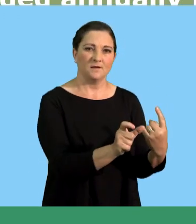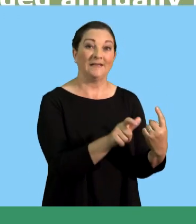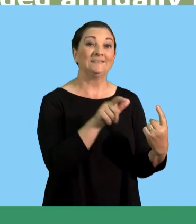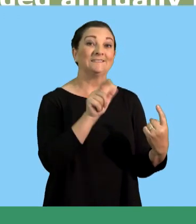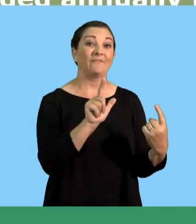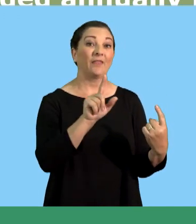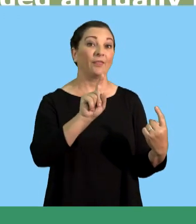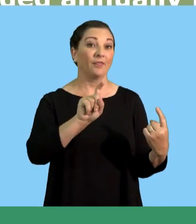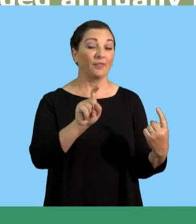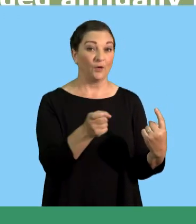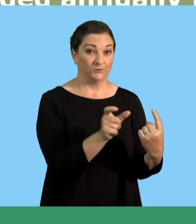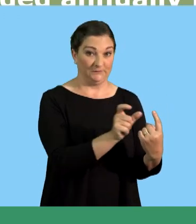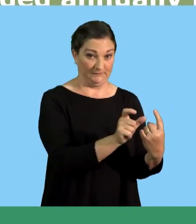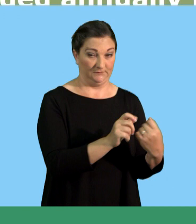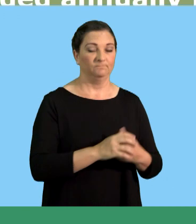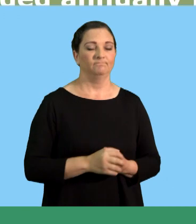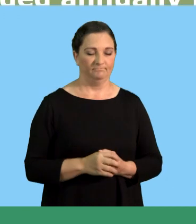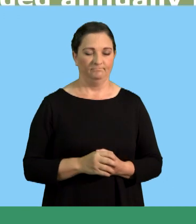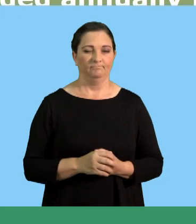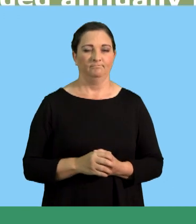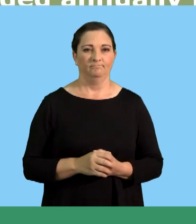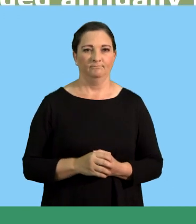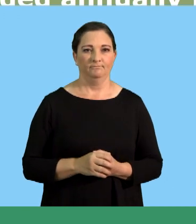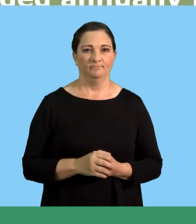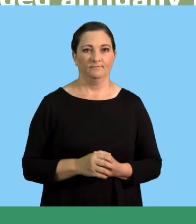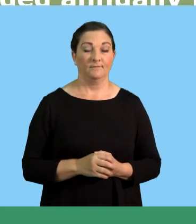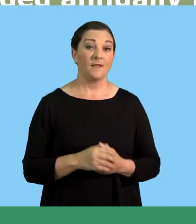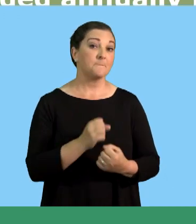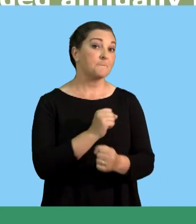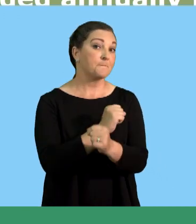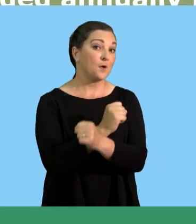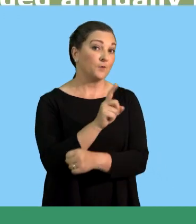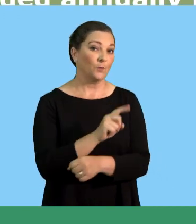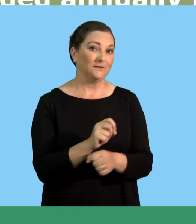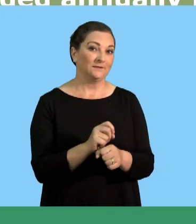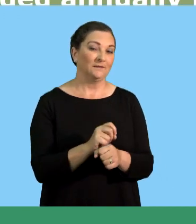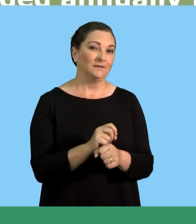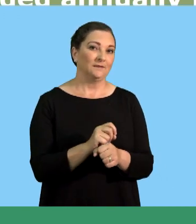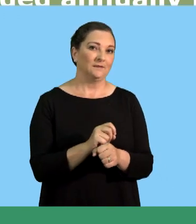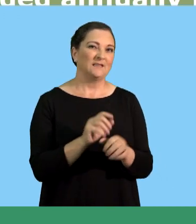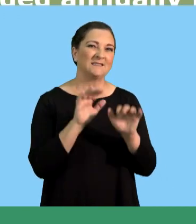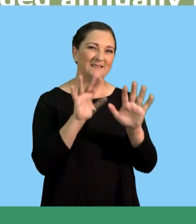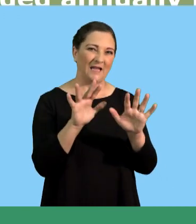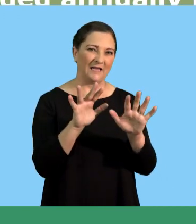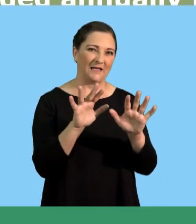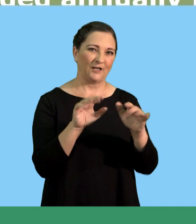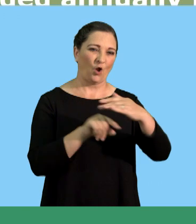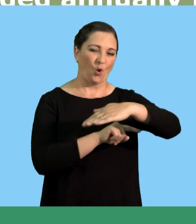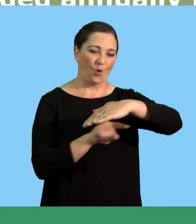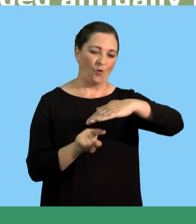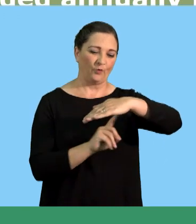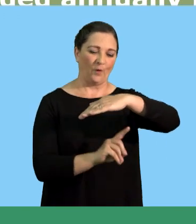What is the principal amount? 7,000. Multiply by